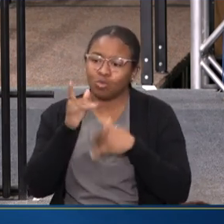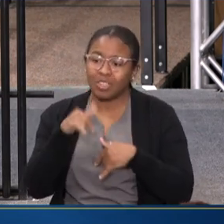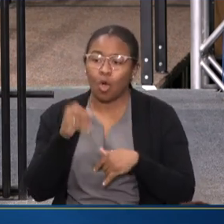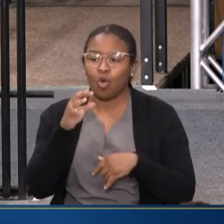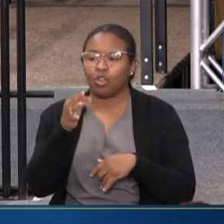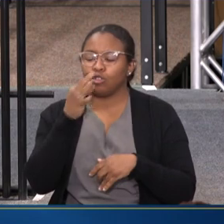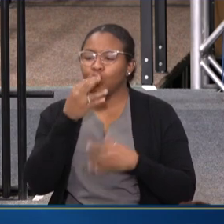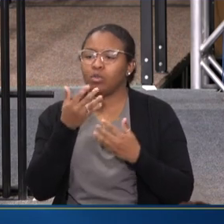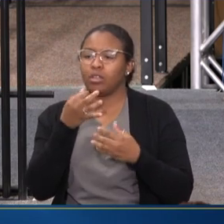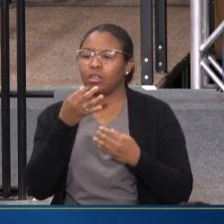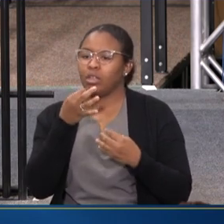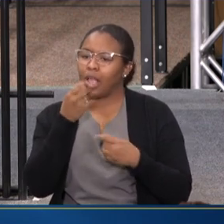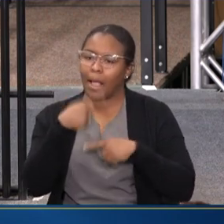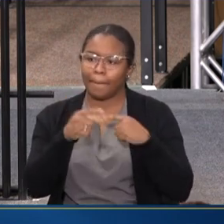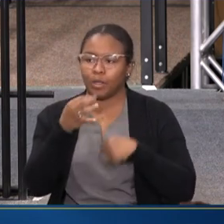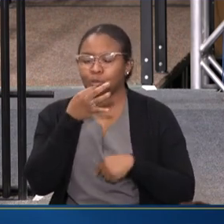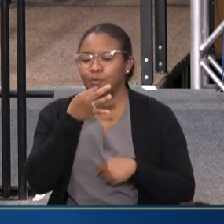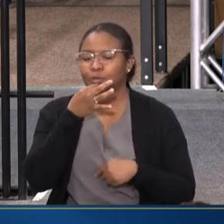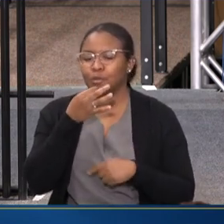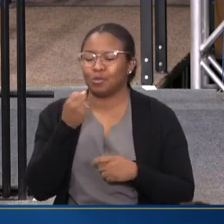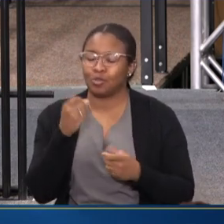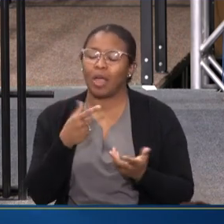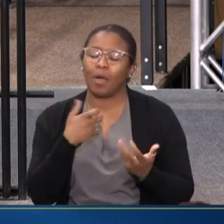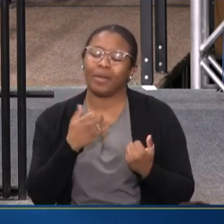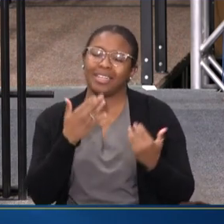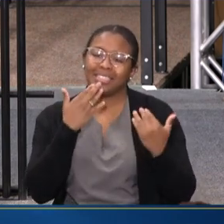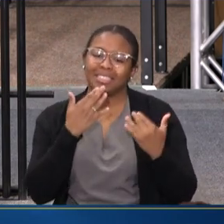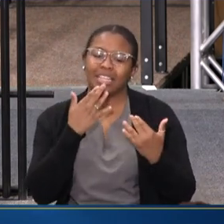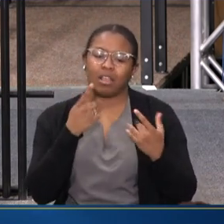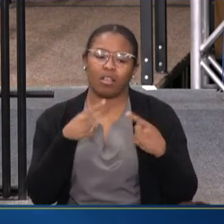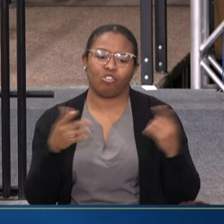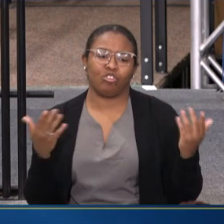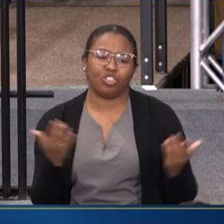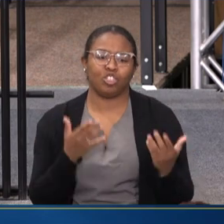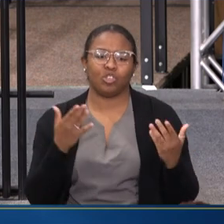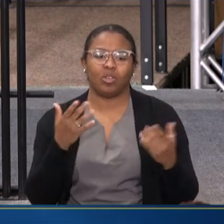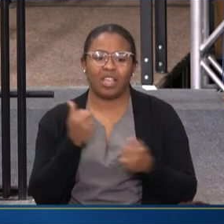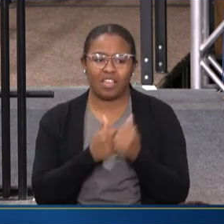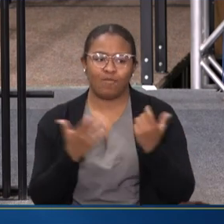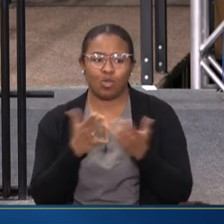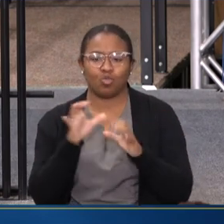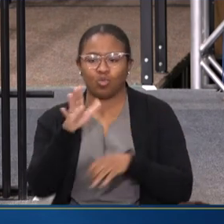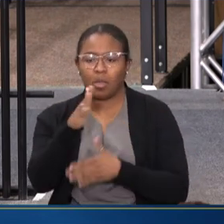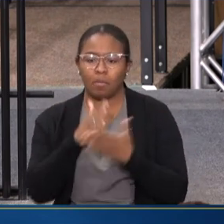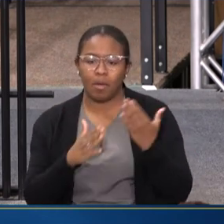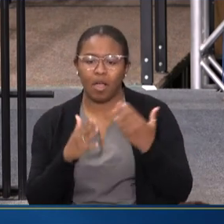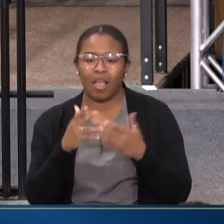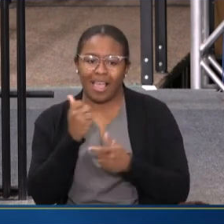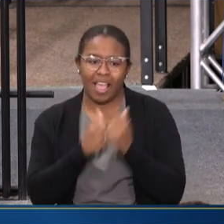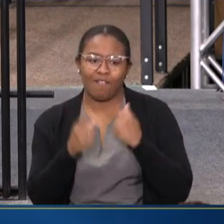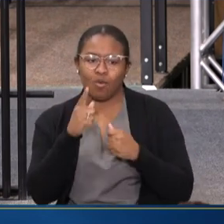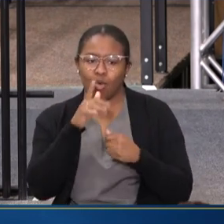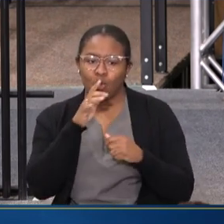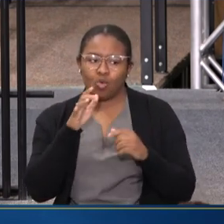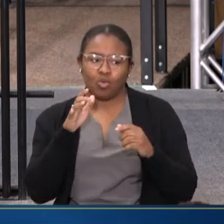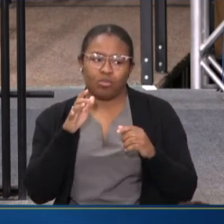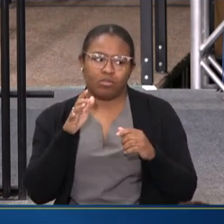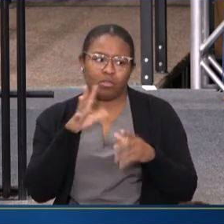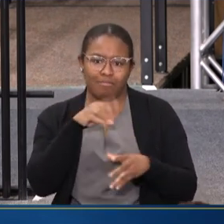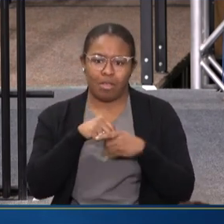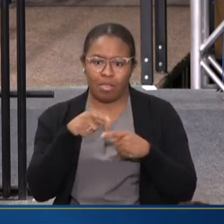RIGHT AROUND THE CORNER. SO I WANT TO THANK EVERYONE WHO'S HERE, EVERYONE ON THIS STAGE DOING THEIR PART AND EVERYONE WHO'S BEEN A PART OF THIS